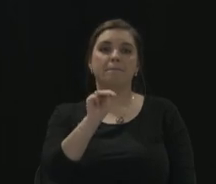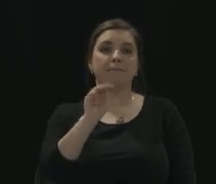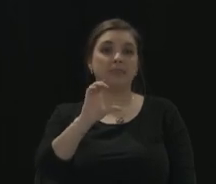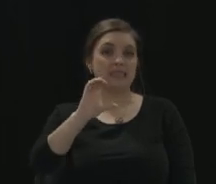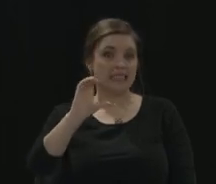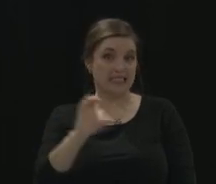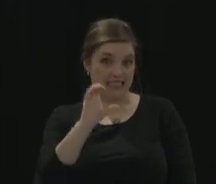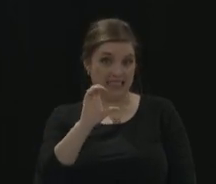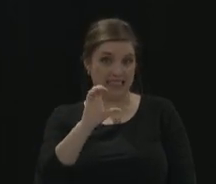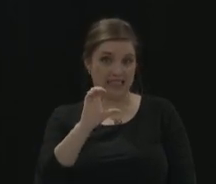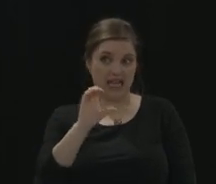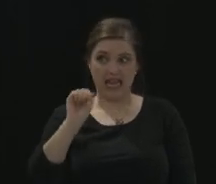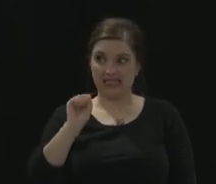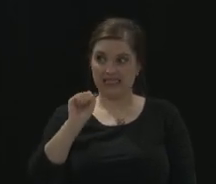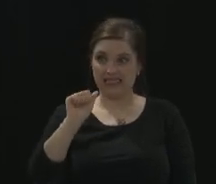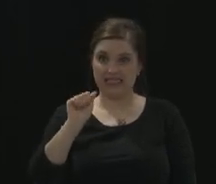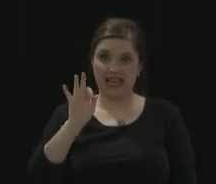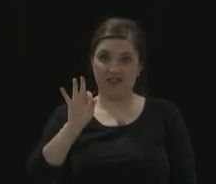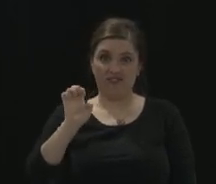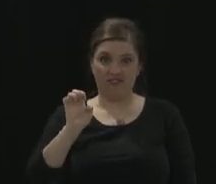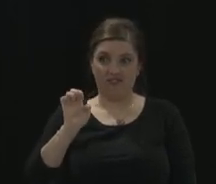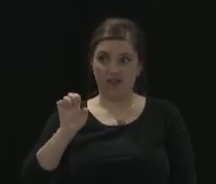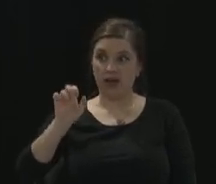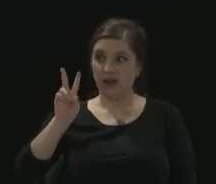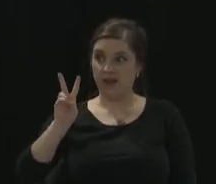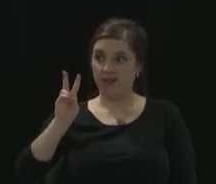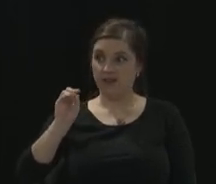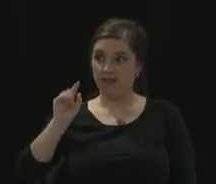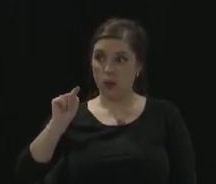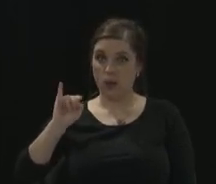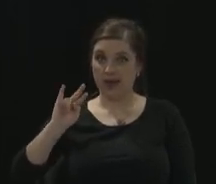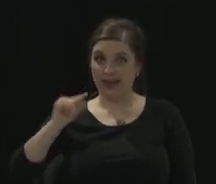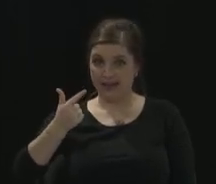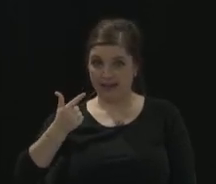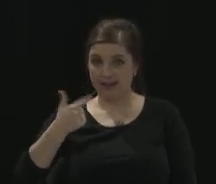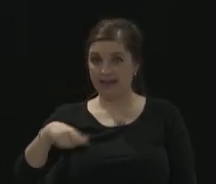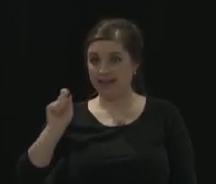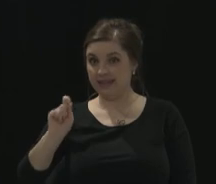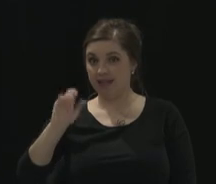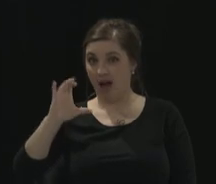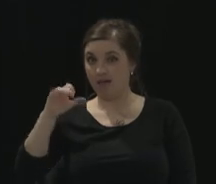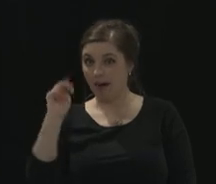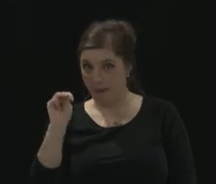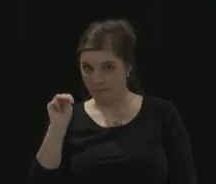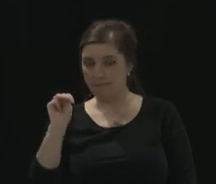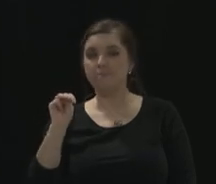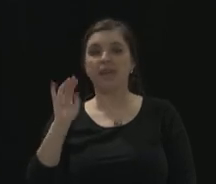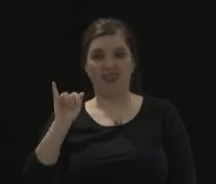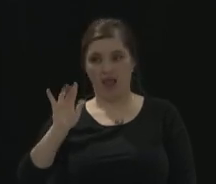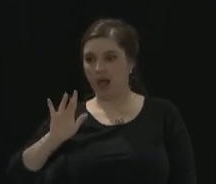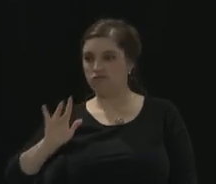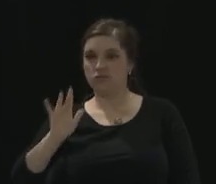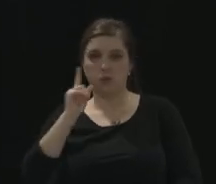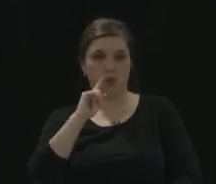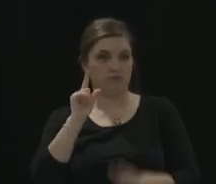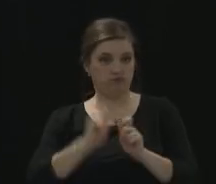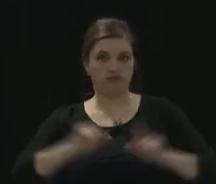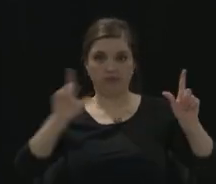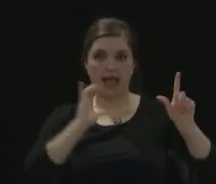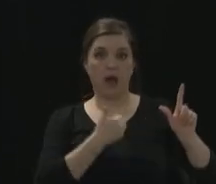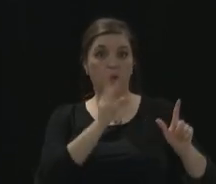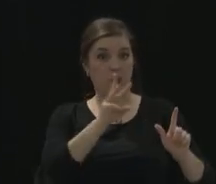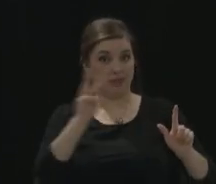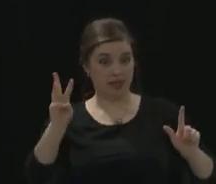and then the word safevoting.com and that's directly to our website. Or you can go to